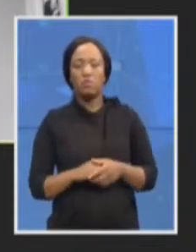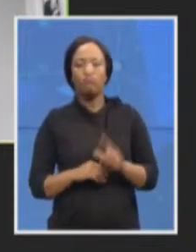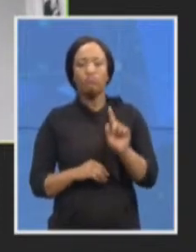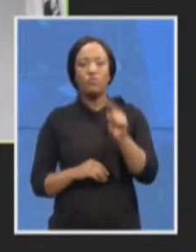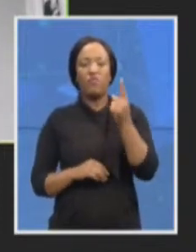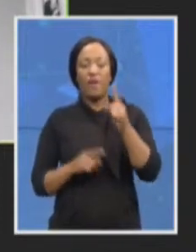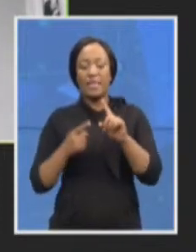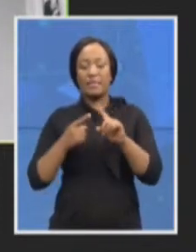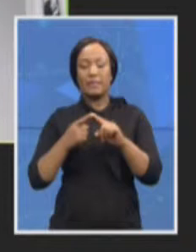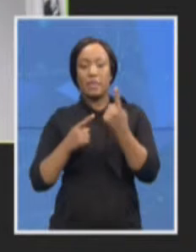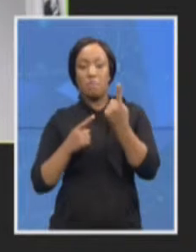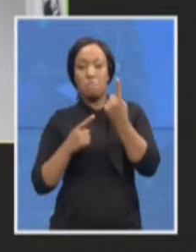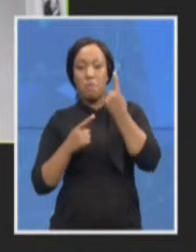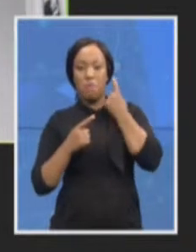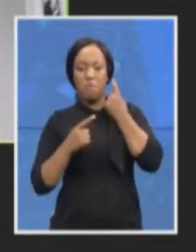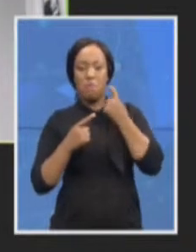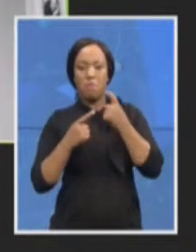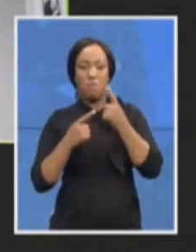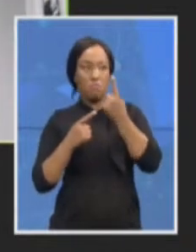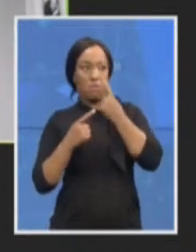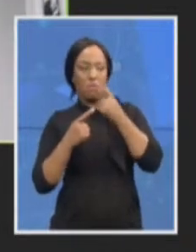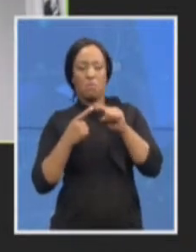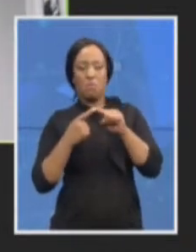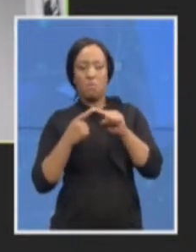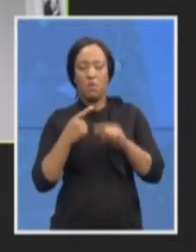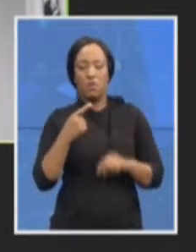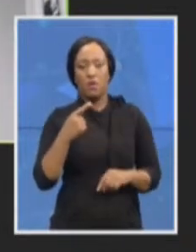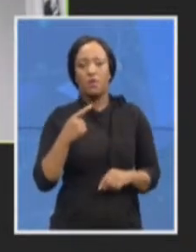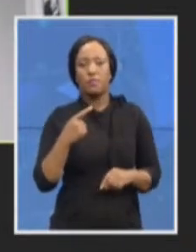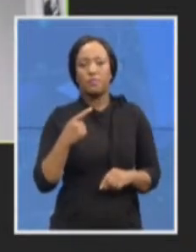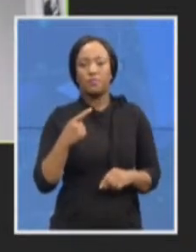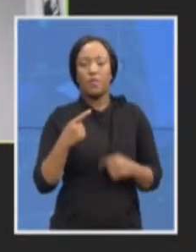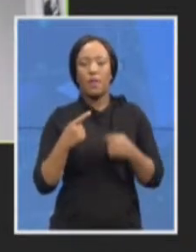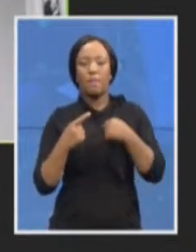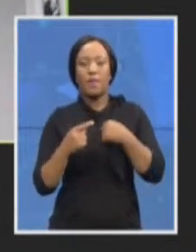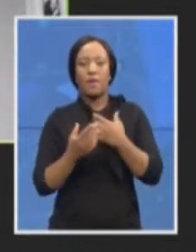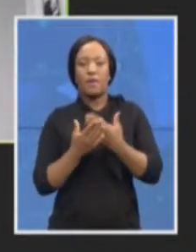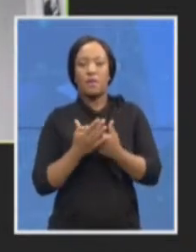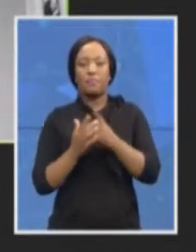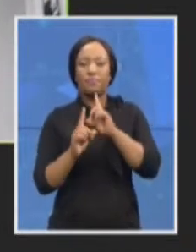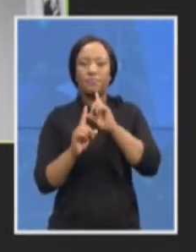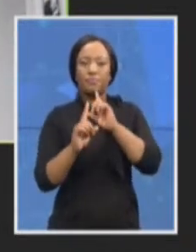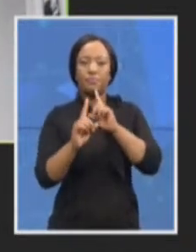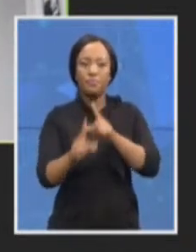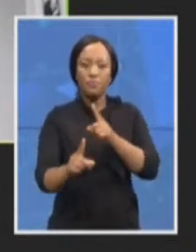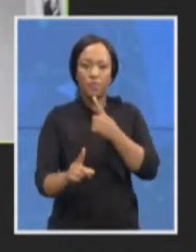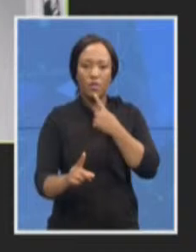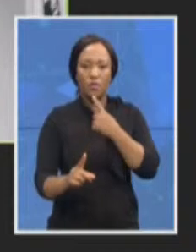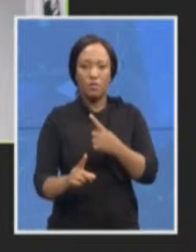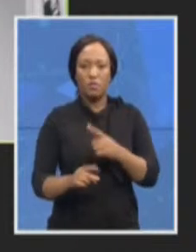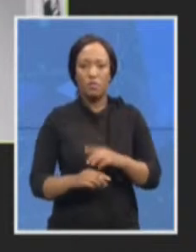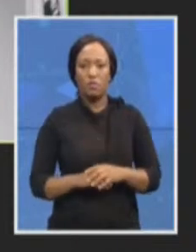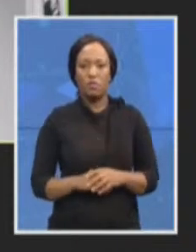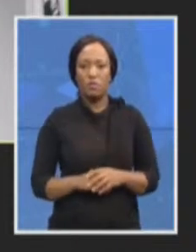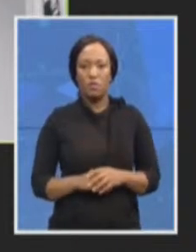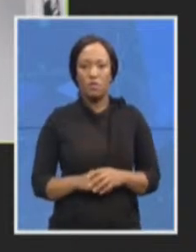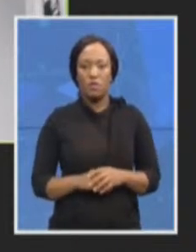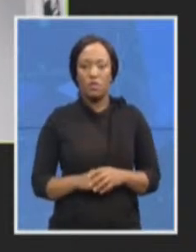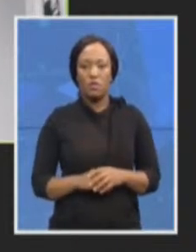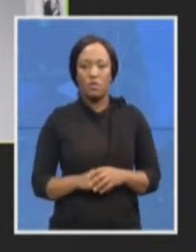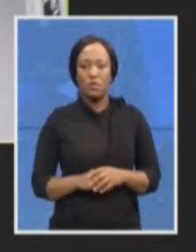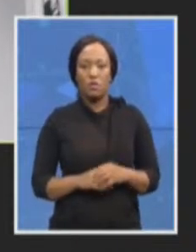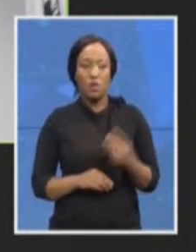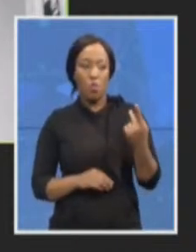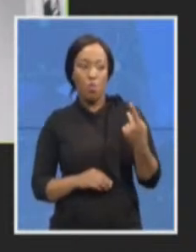I think I can answer it by saying that we were actually moving towards that process of having the